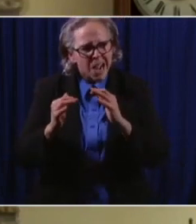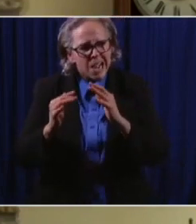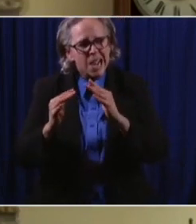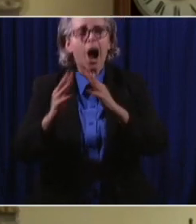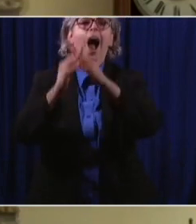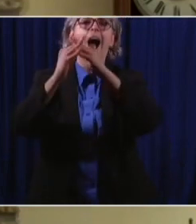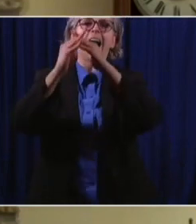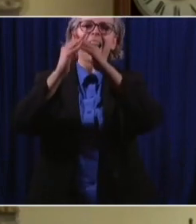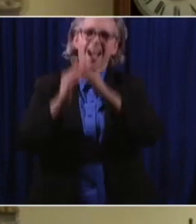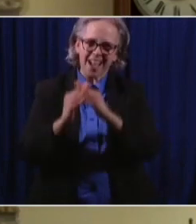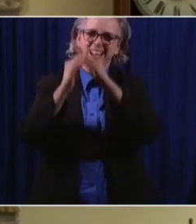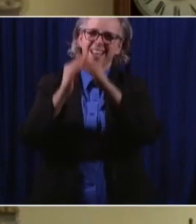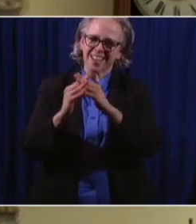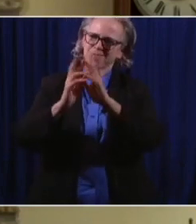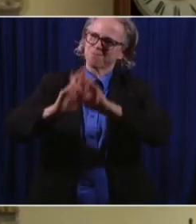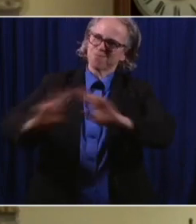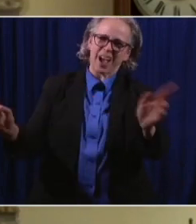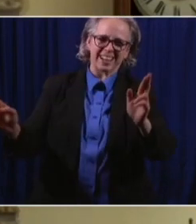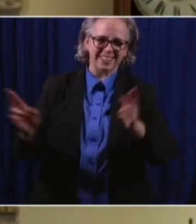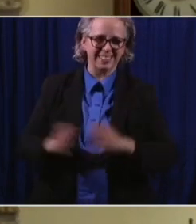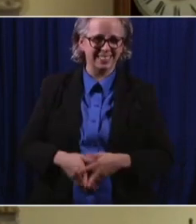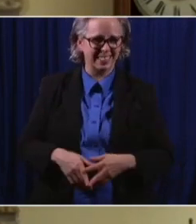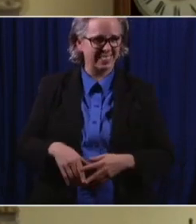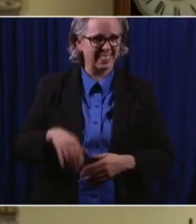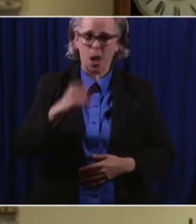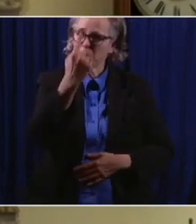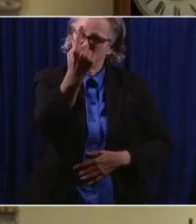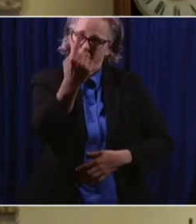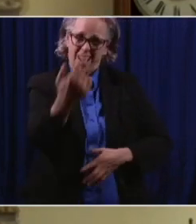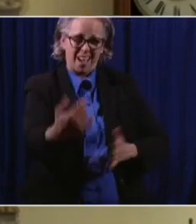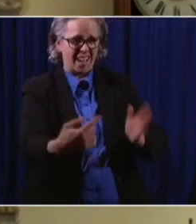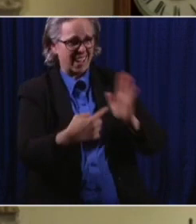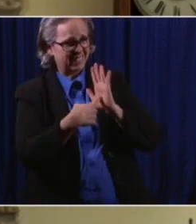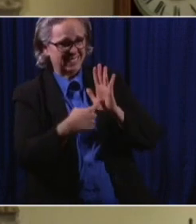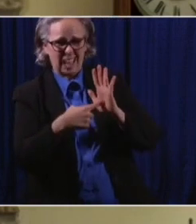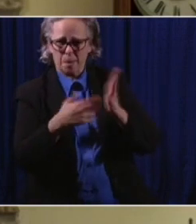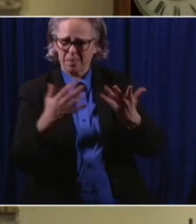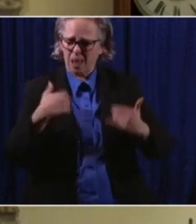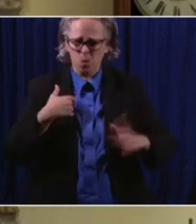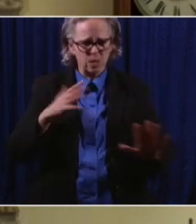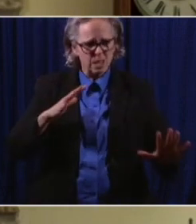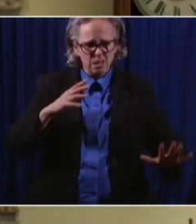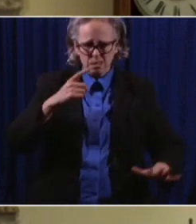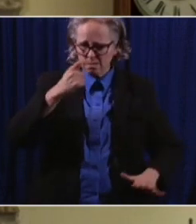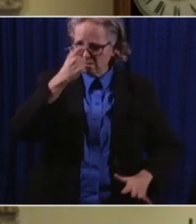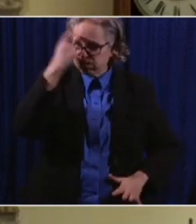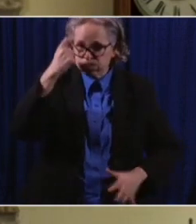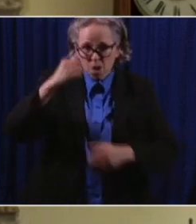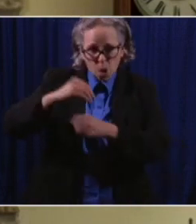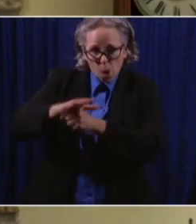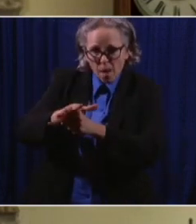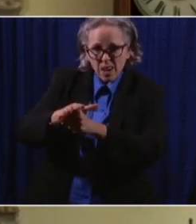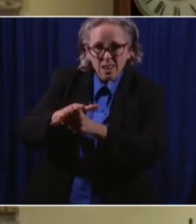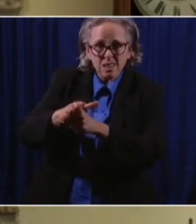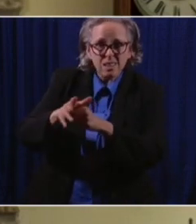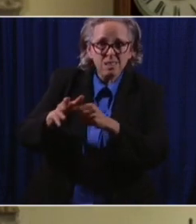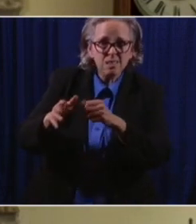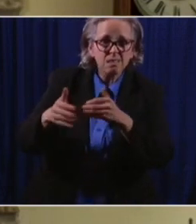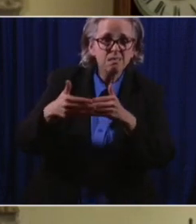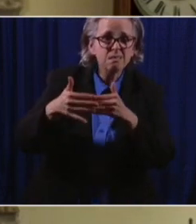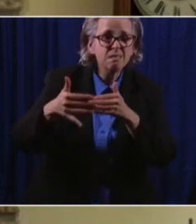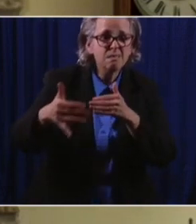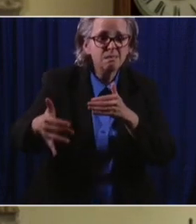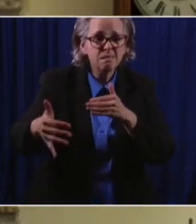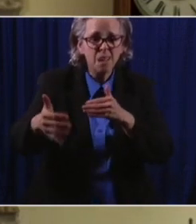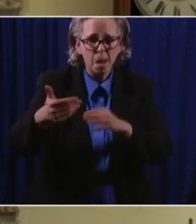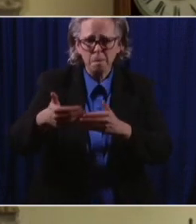we've talked about one of the enduring lessons of this coronavirus is that never, ever again do we want to be in a position